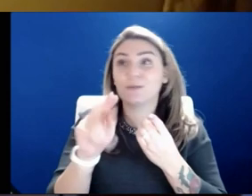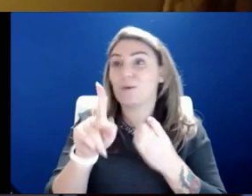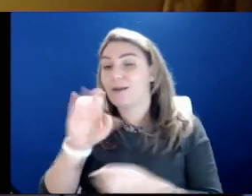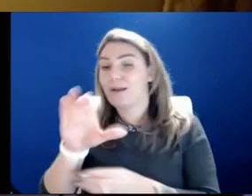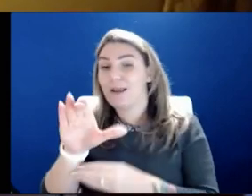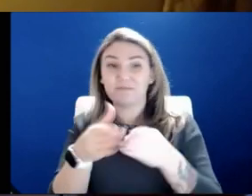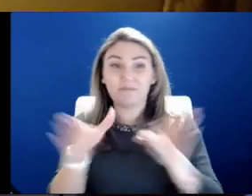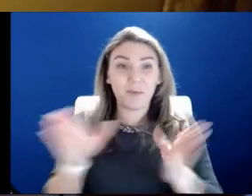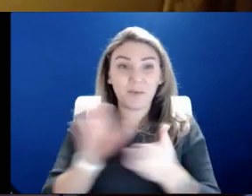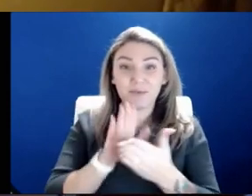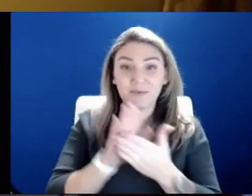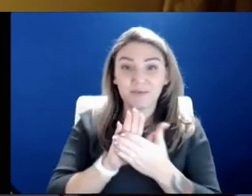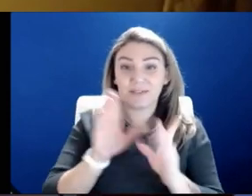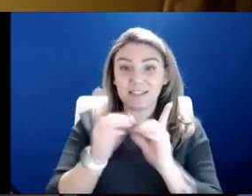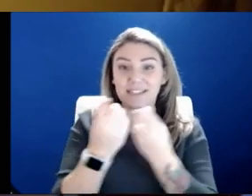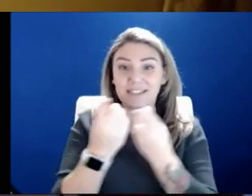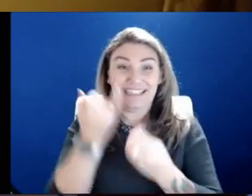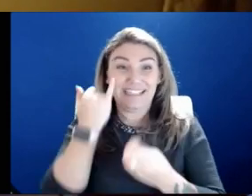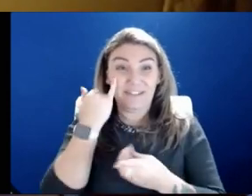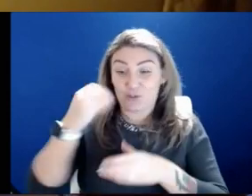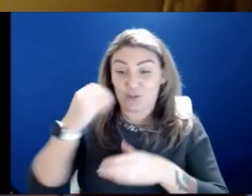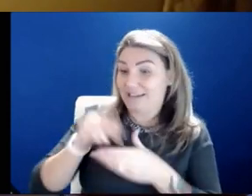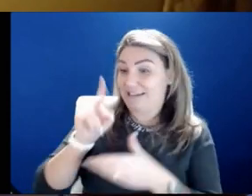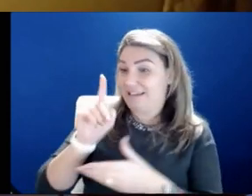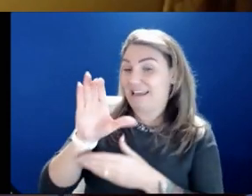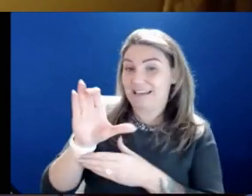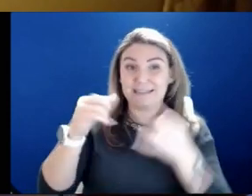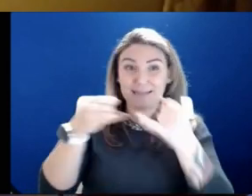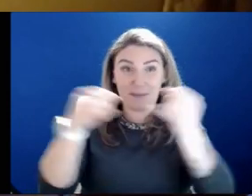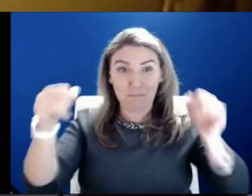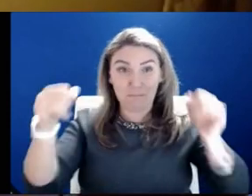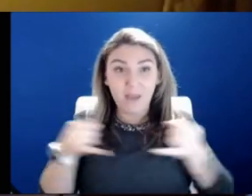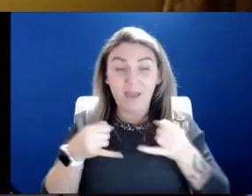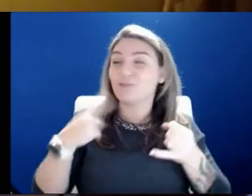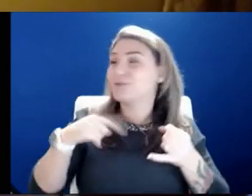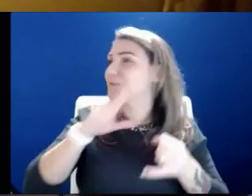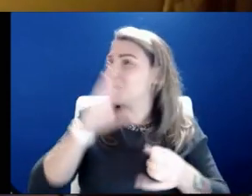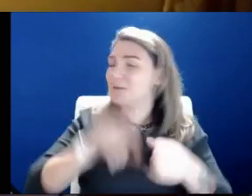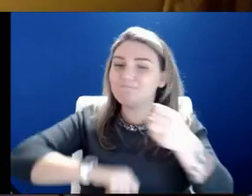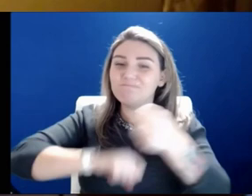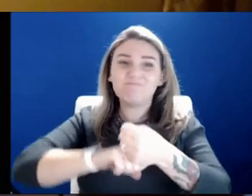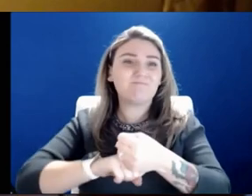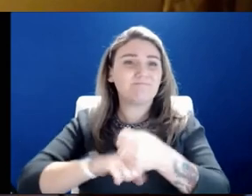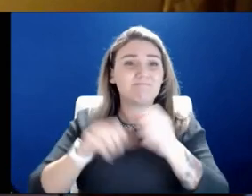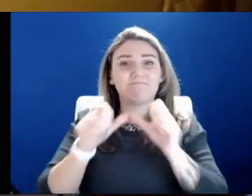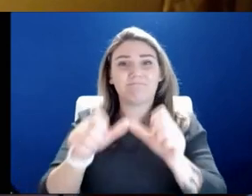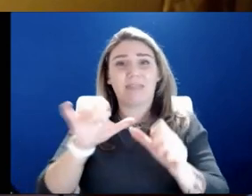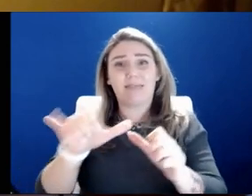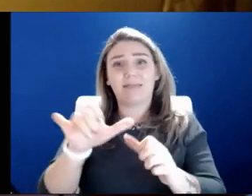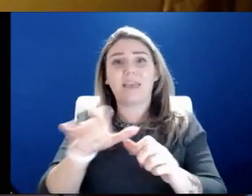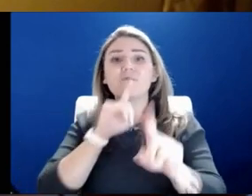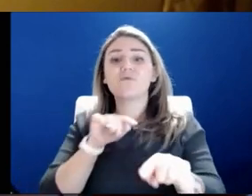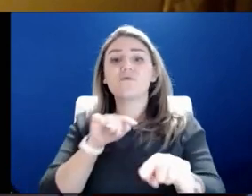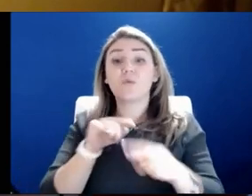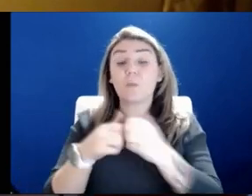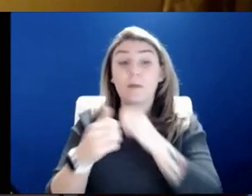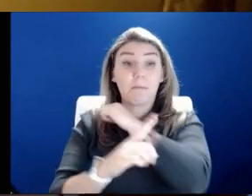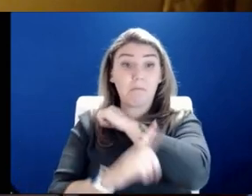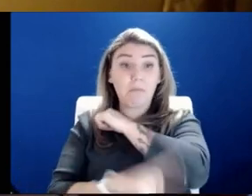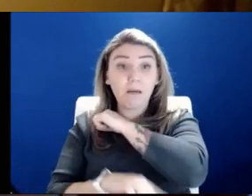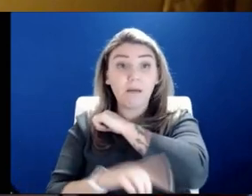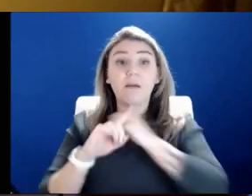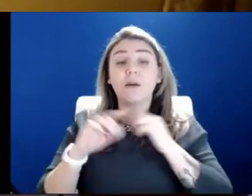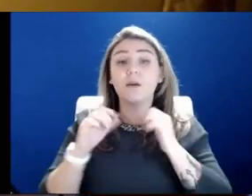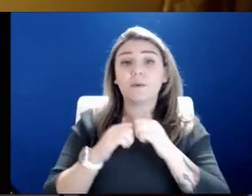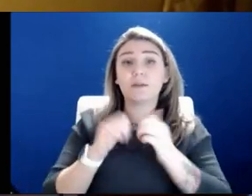at least while they're in Kansas City boundaries. So we will stand by that order and fight it vigorously. In terms of penalties to school